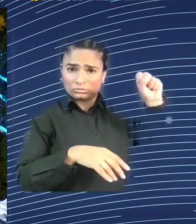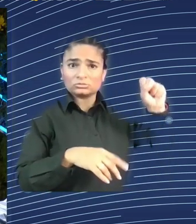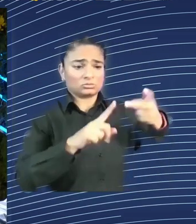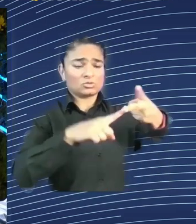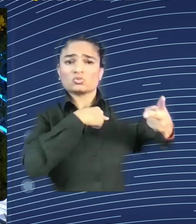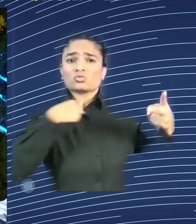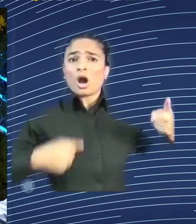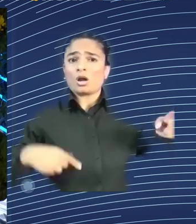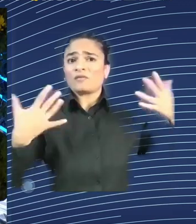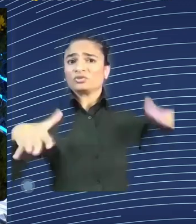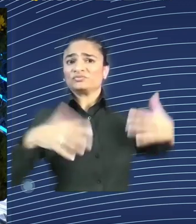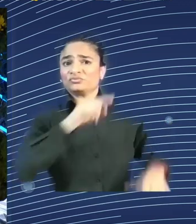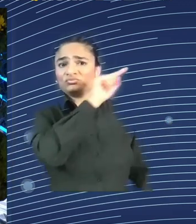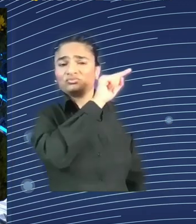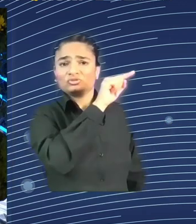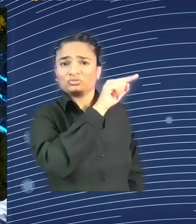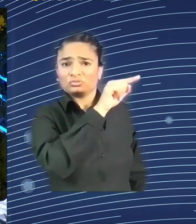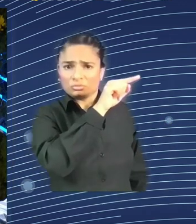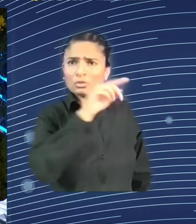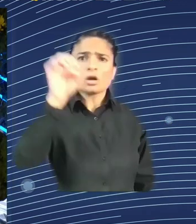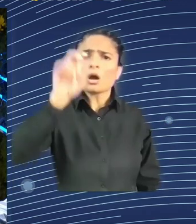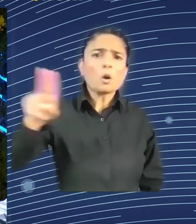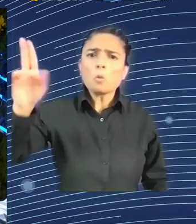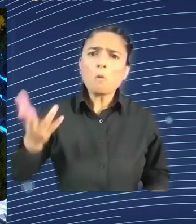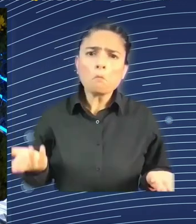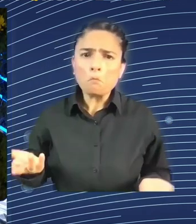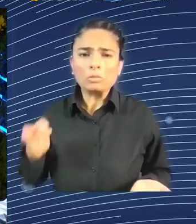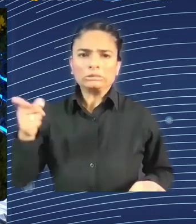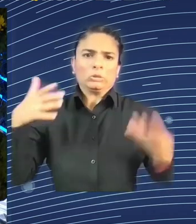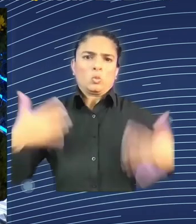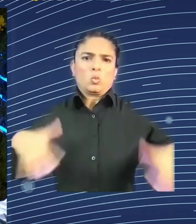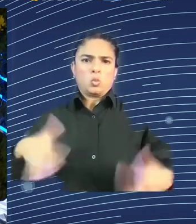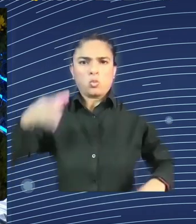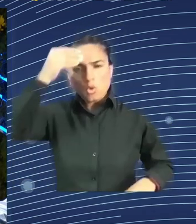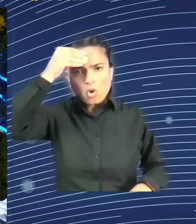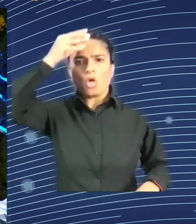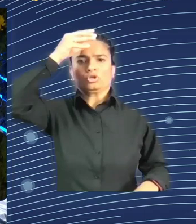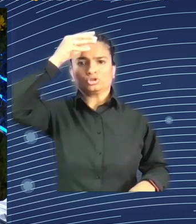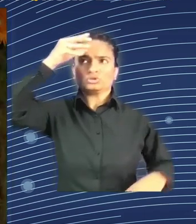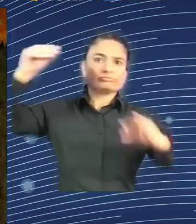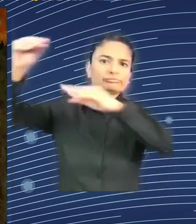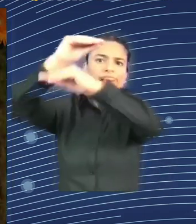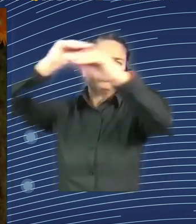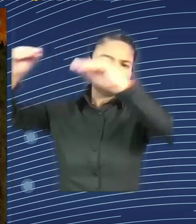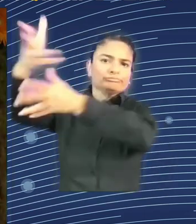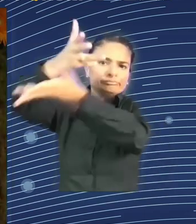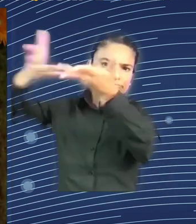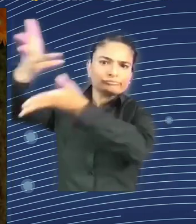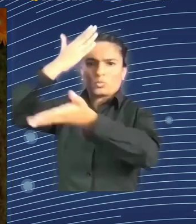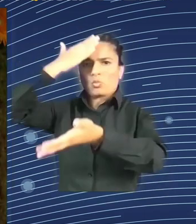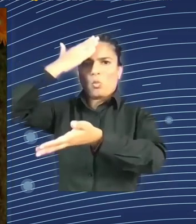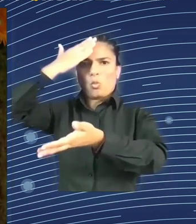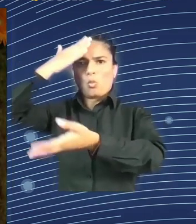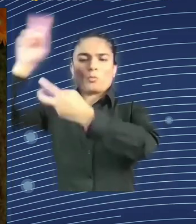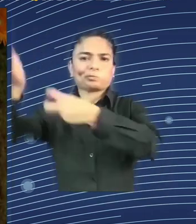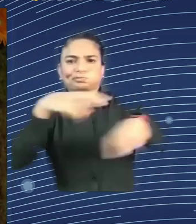as well is going into other countries. Thanks a lot, Hannah, for that contribution. You mentioned